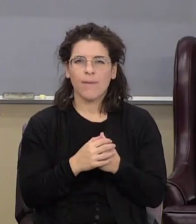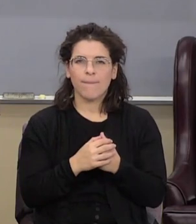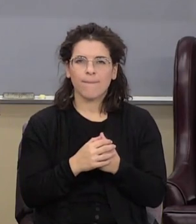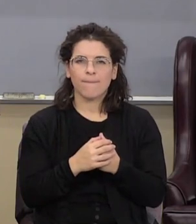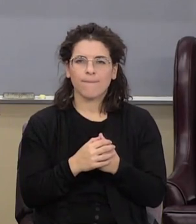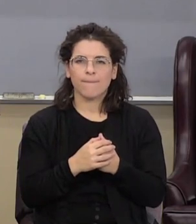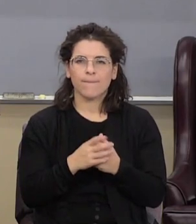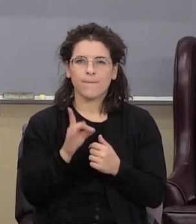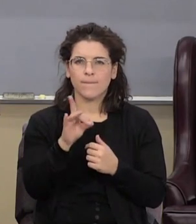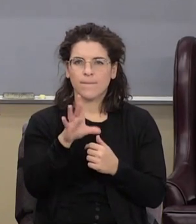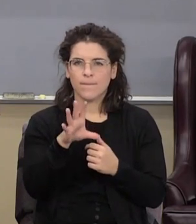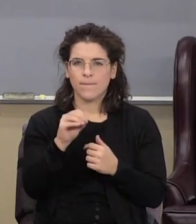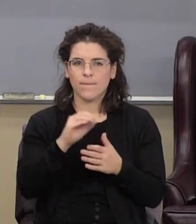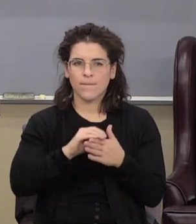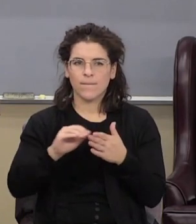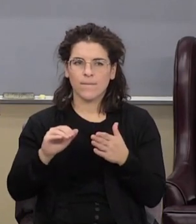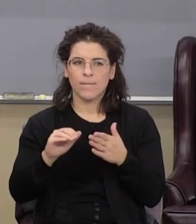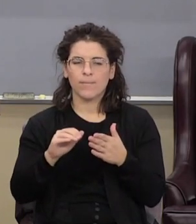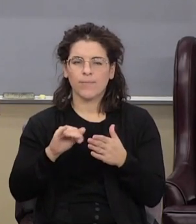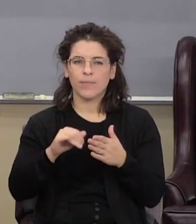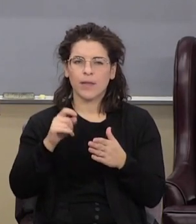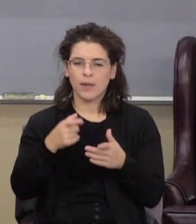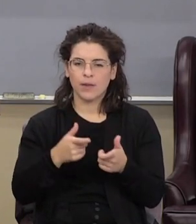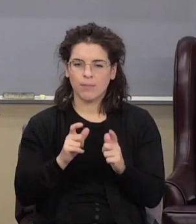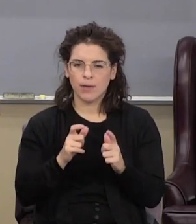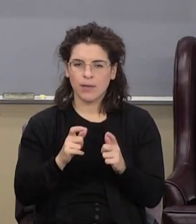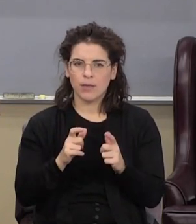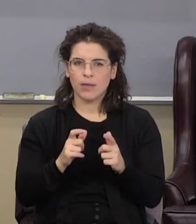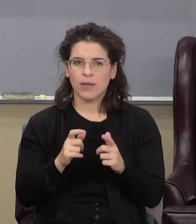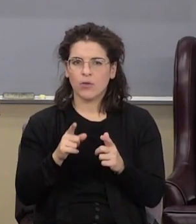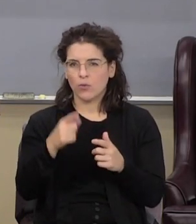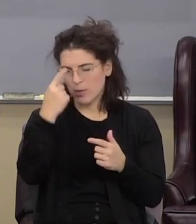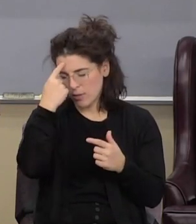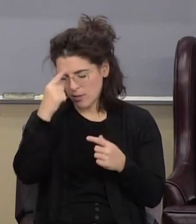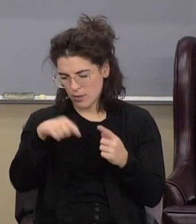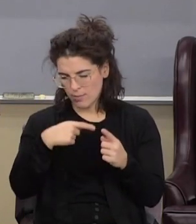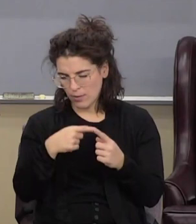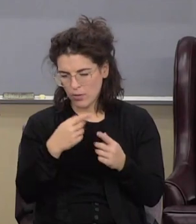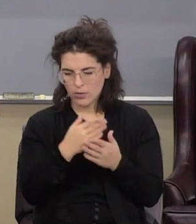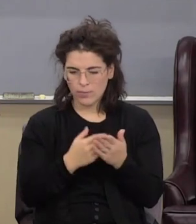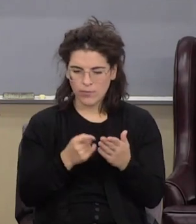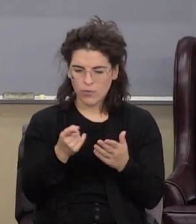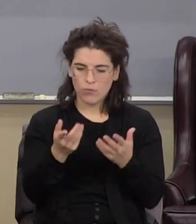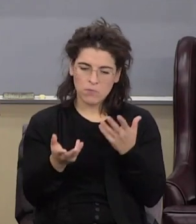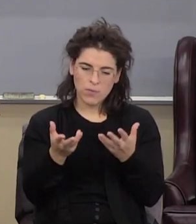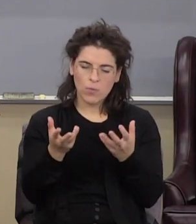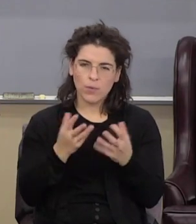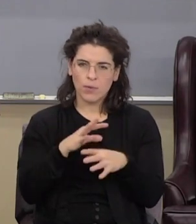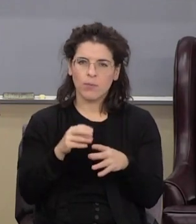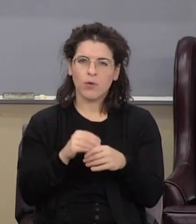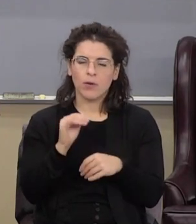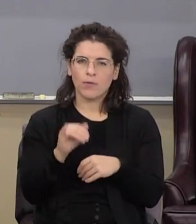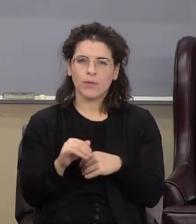there's about $850 that immediately you can think about. Some of you might like to be a part of that.